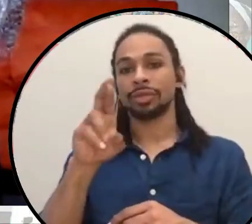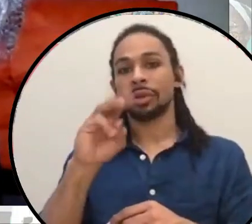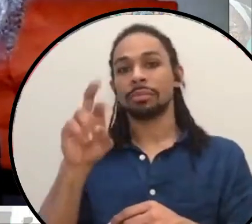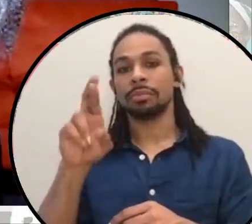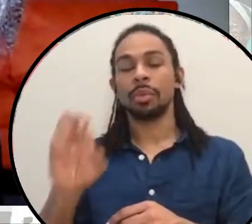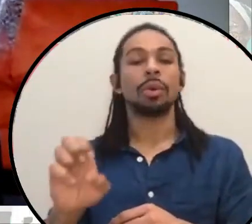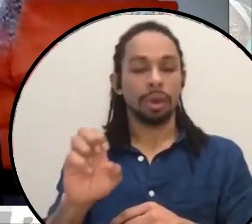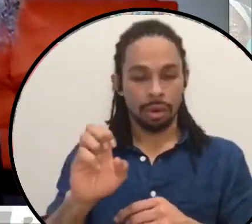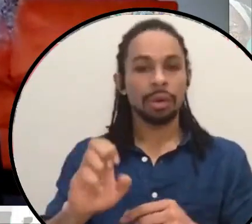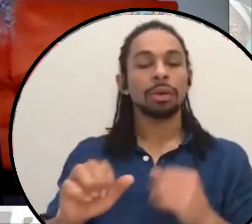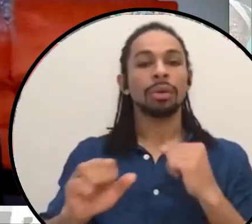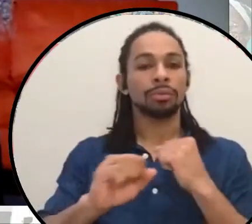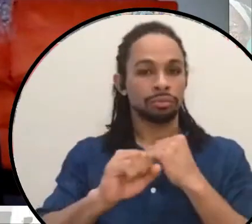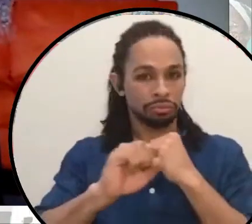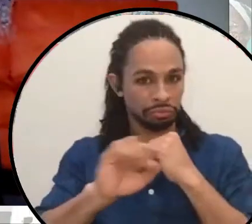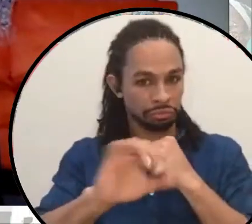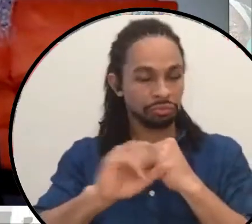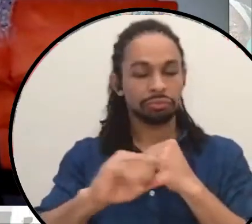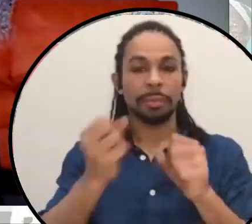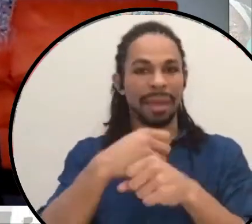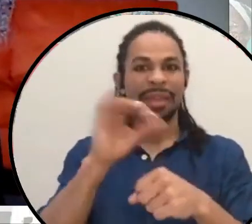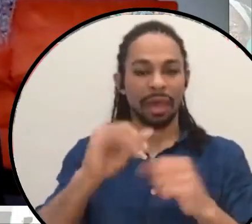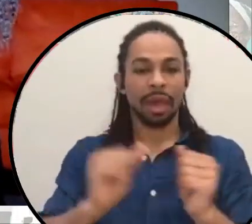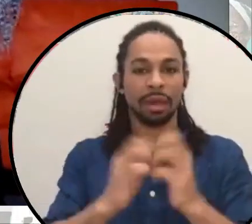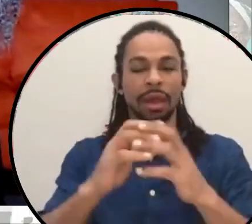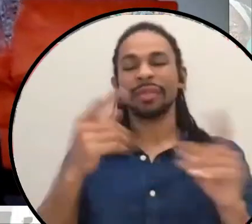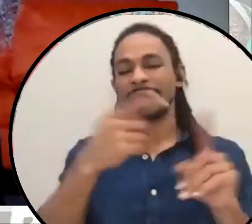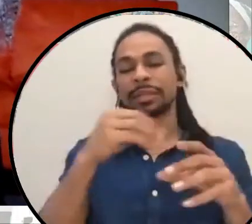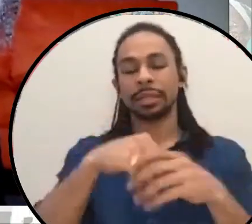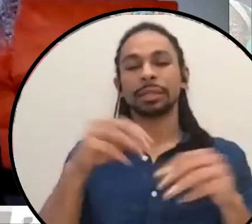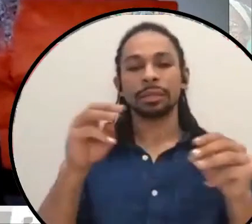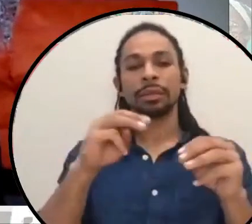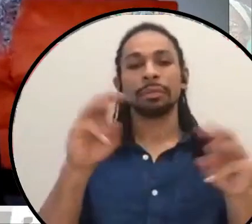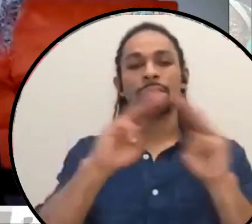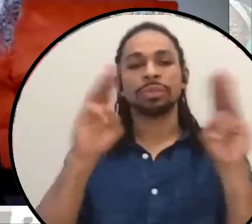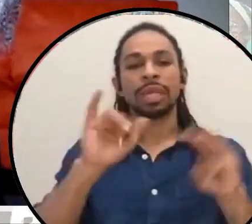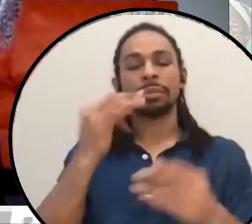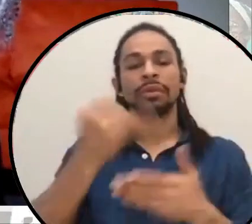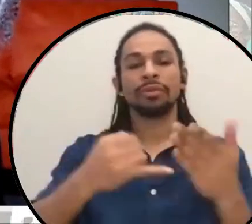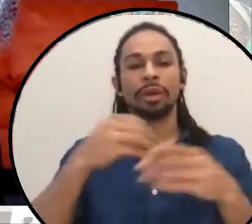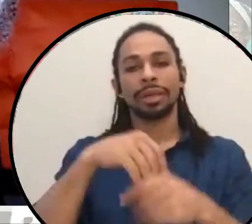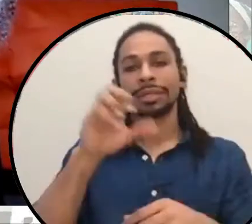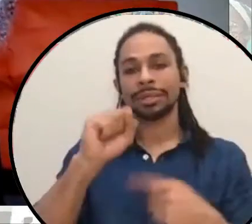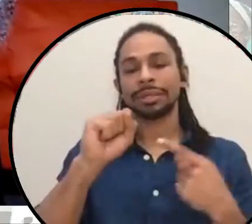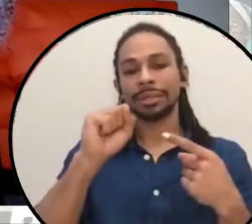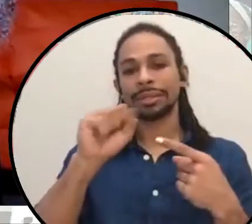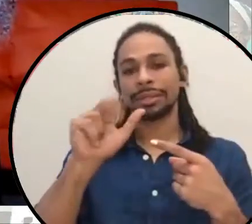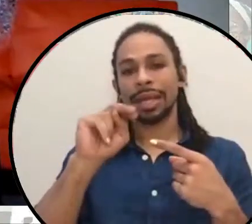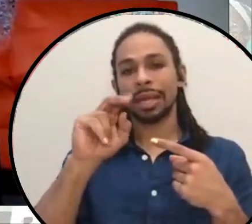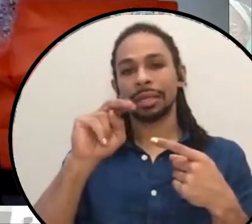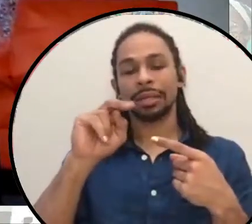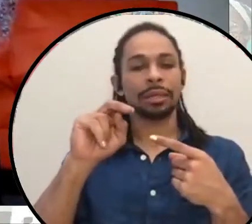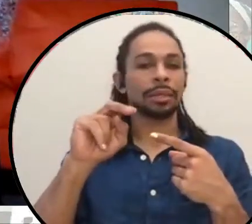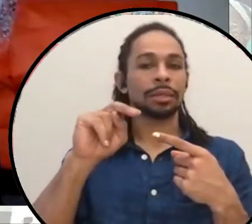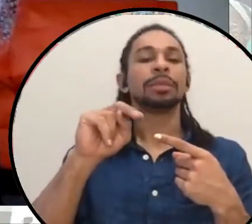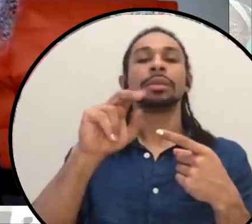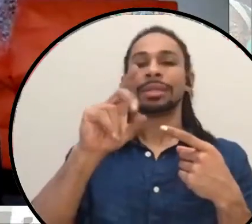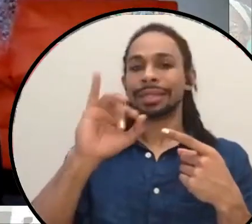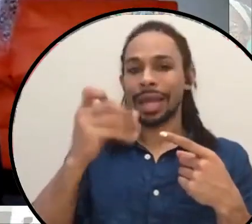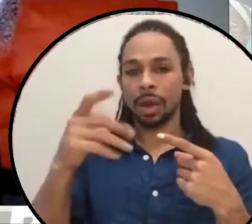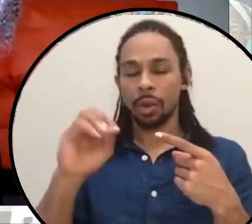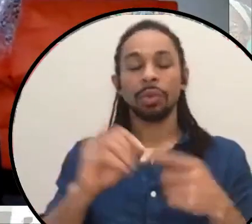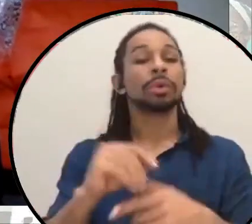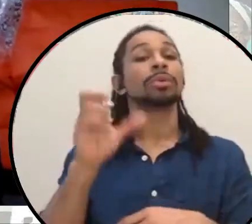of Art. I want to talk about this work because visualizing abolition for me is the result or culmination